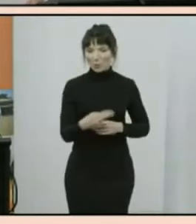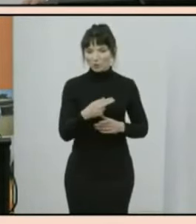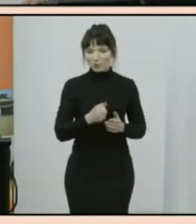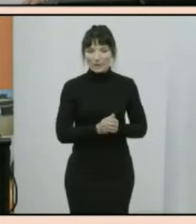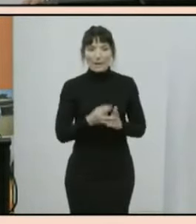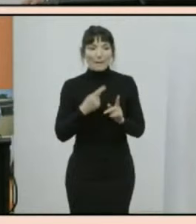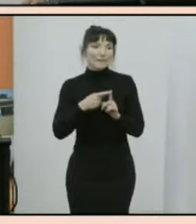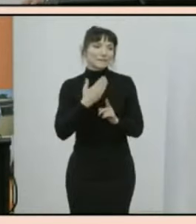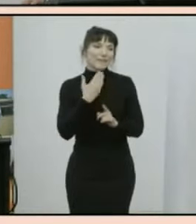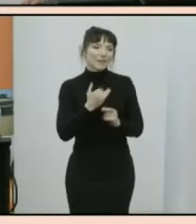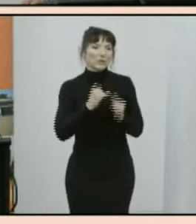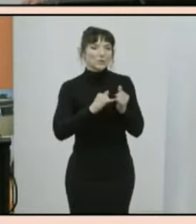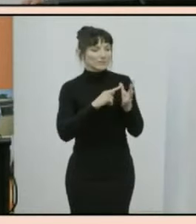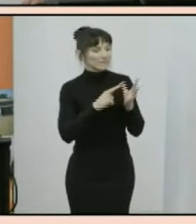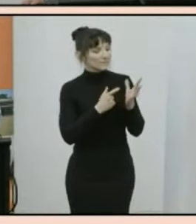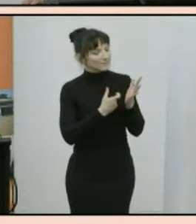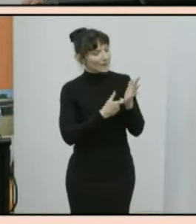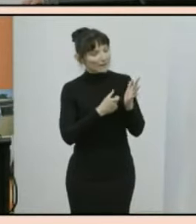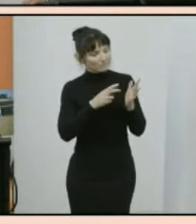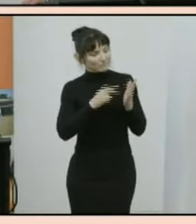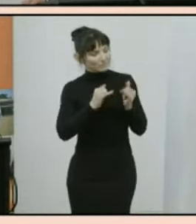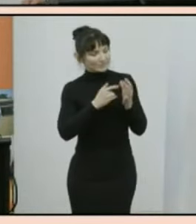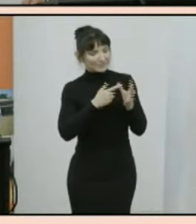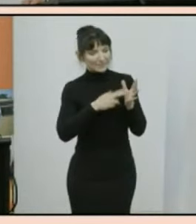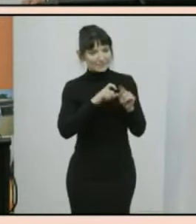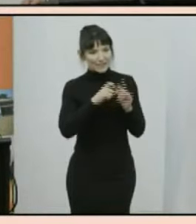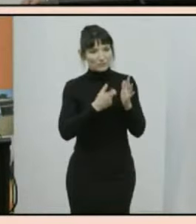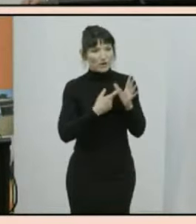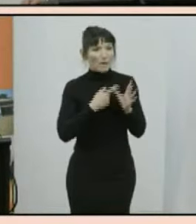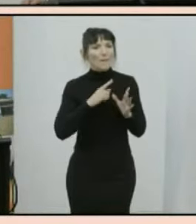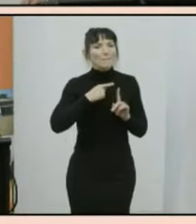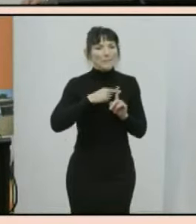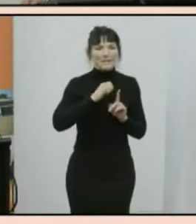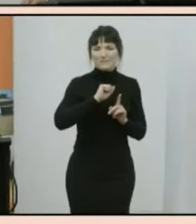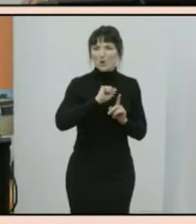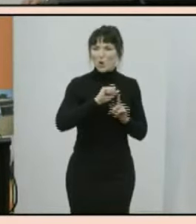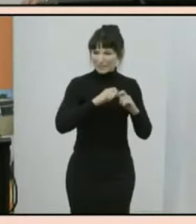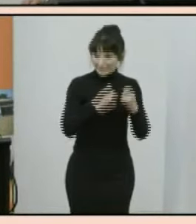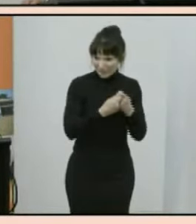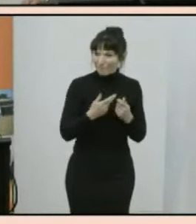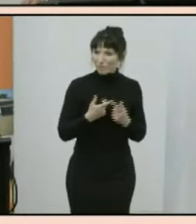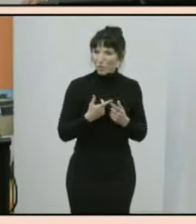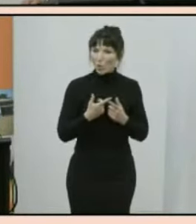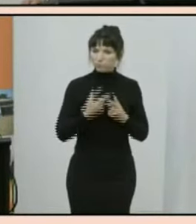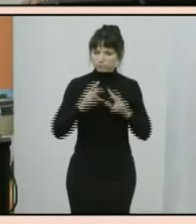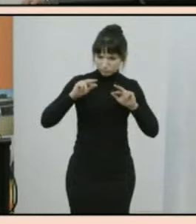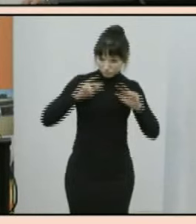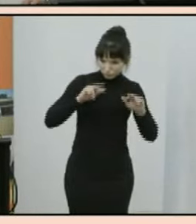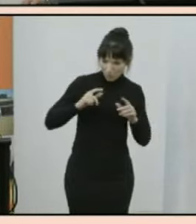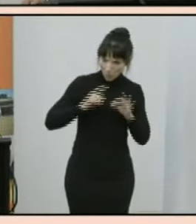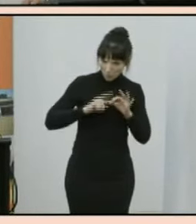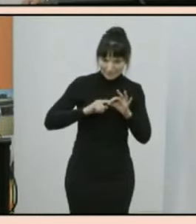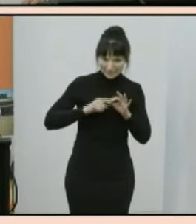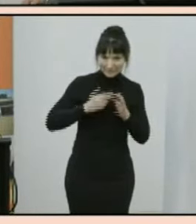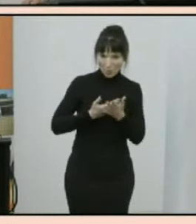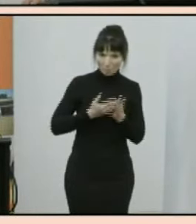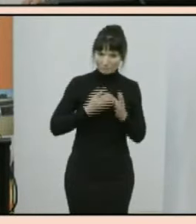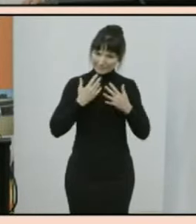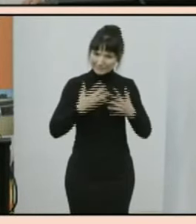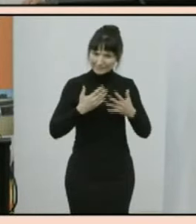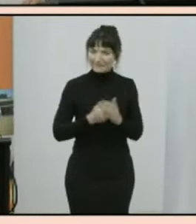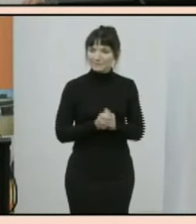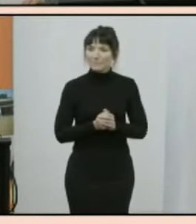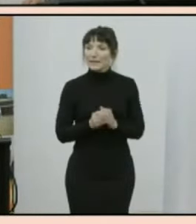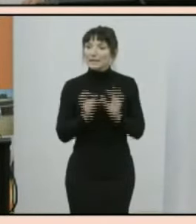thank sandra harding and all the members of the independent assurance panel for their review of the quality of the census a